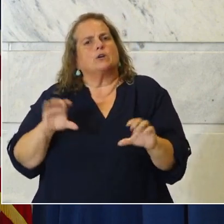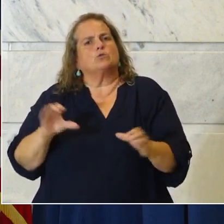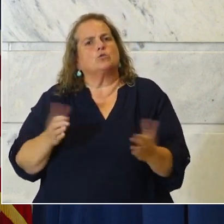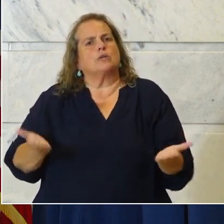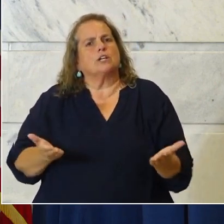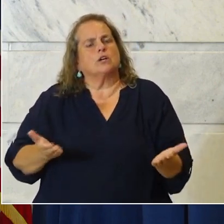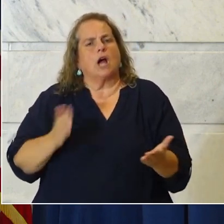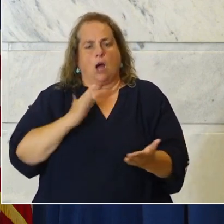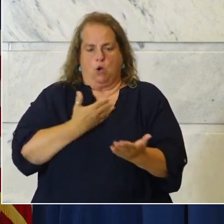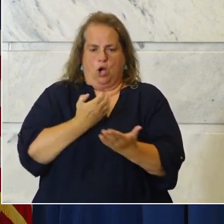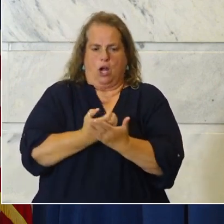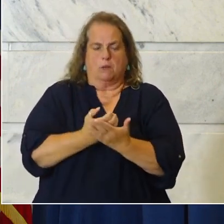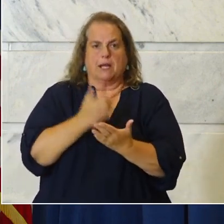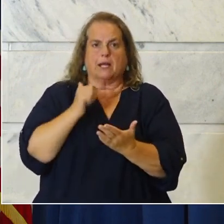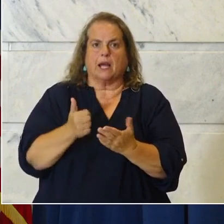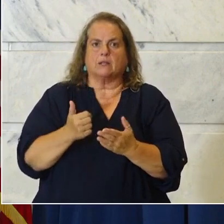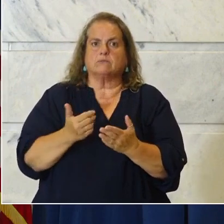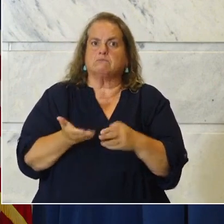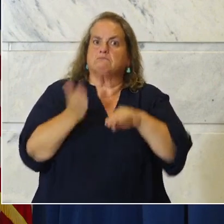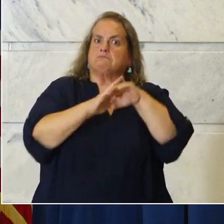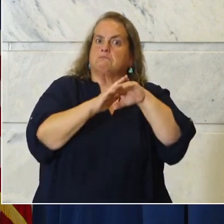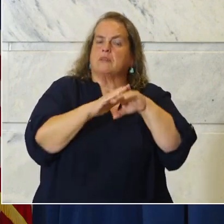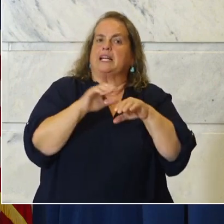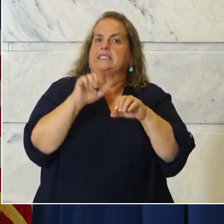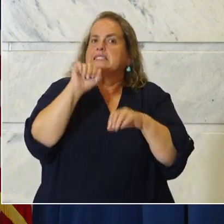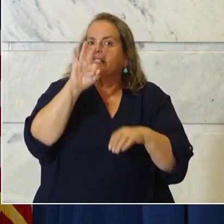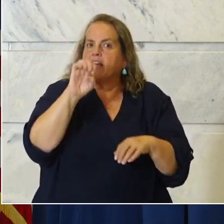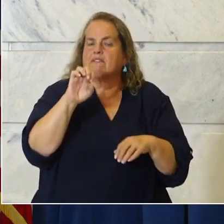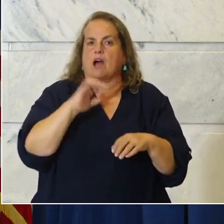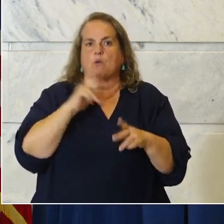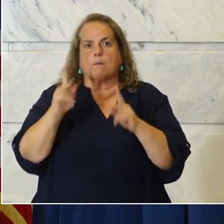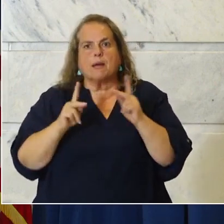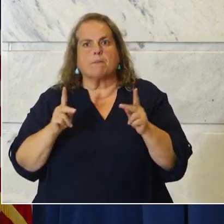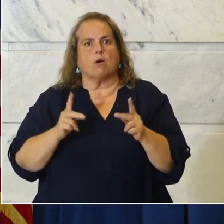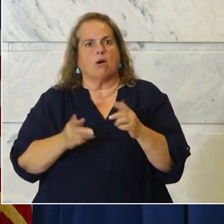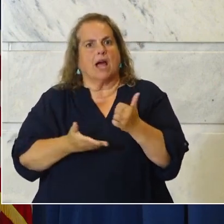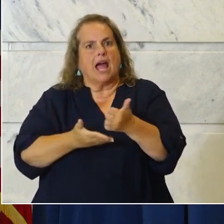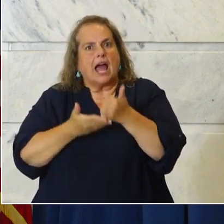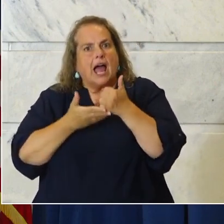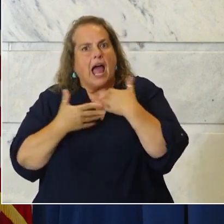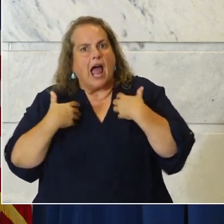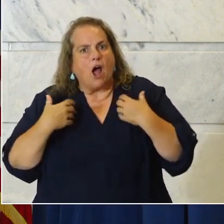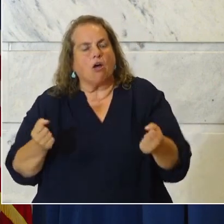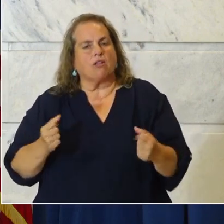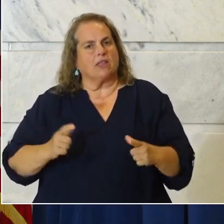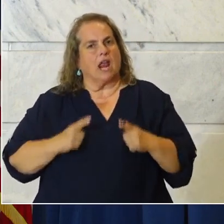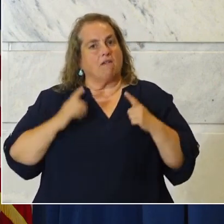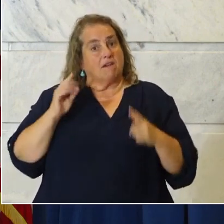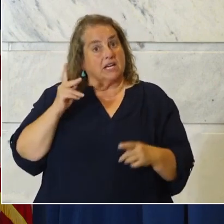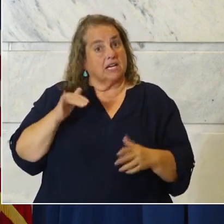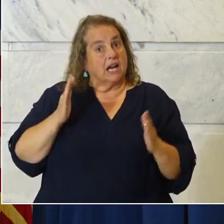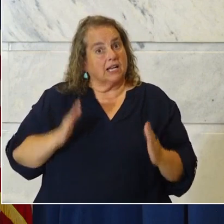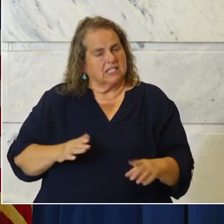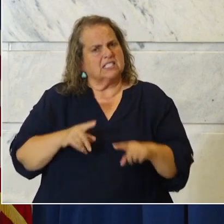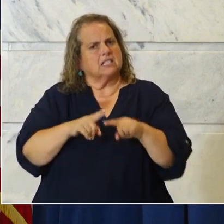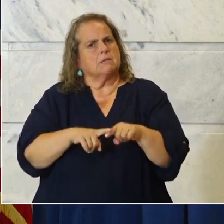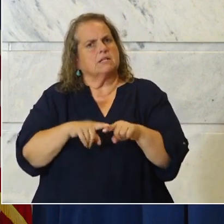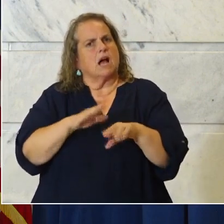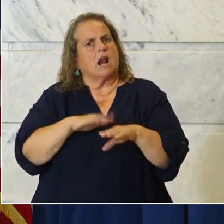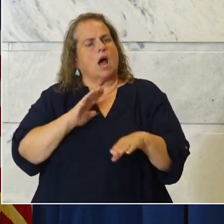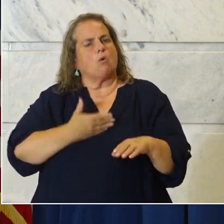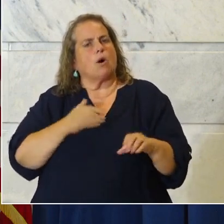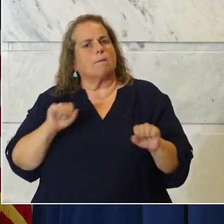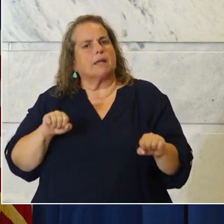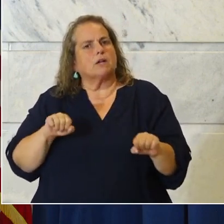rebounds, how safe our people are going to be the health and the lives of Kentucky ins all depends on our ability